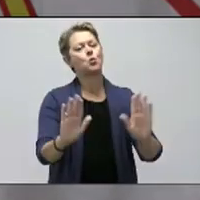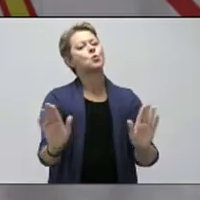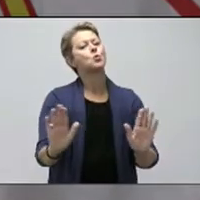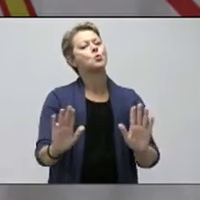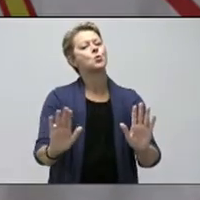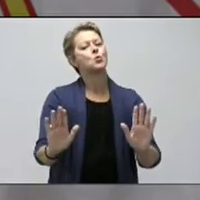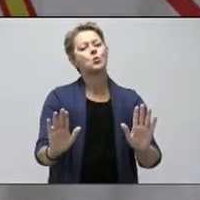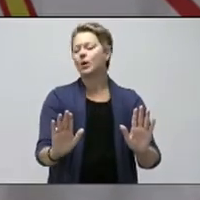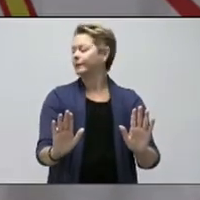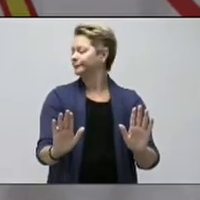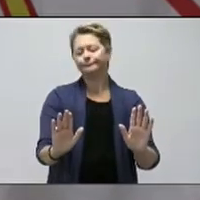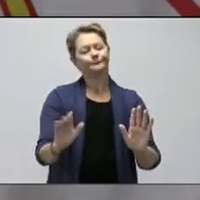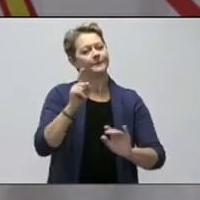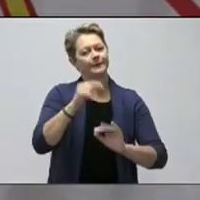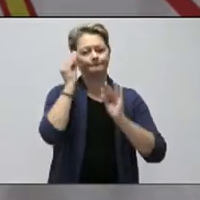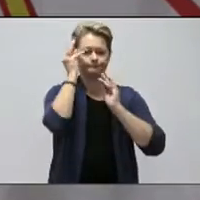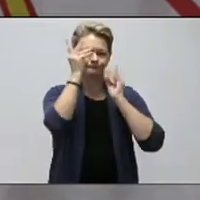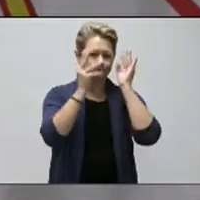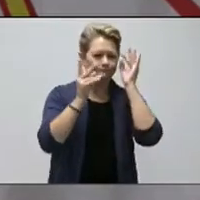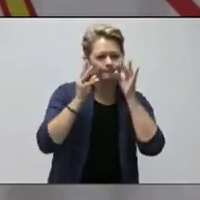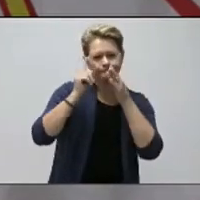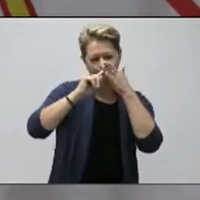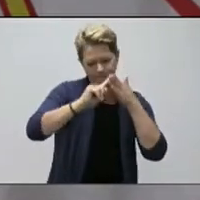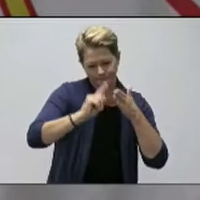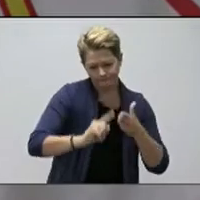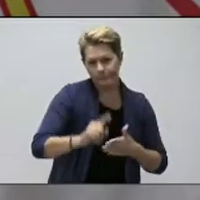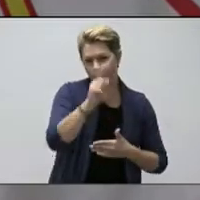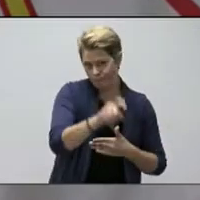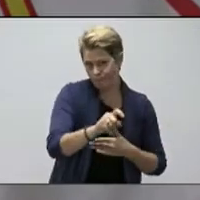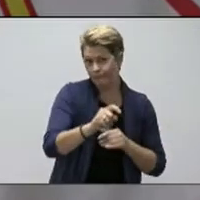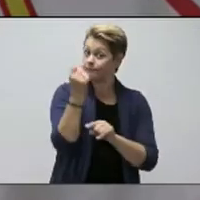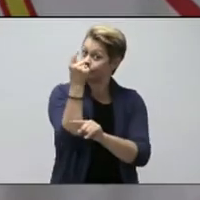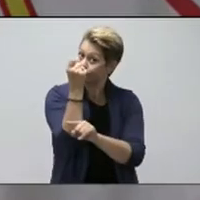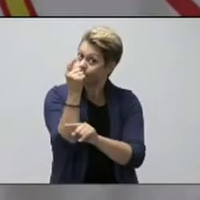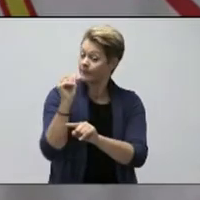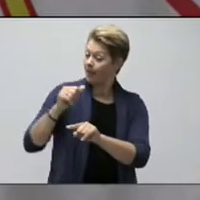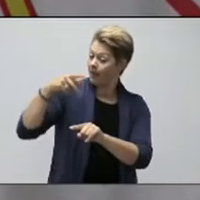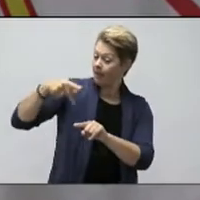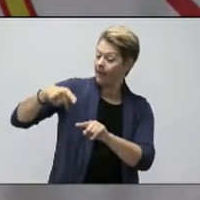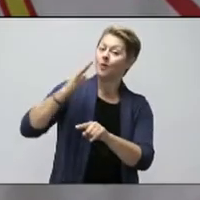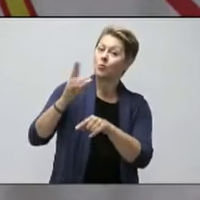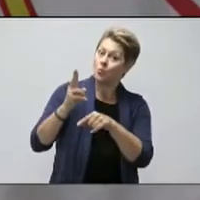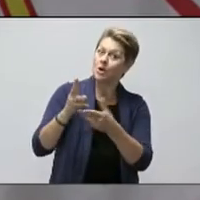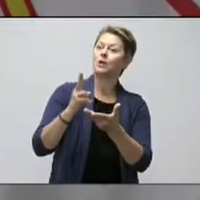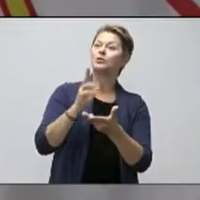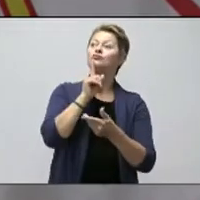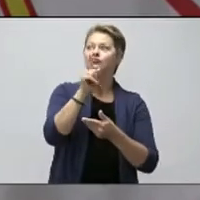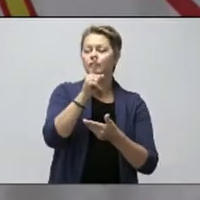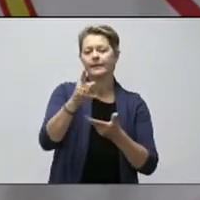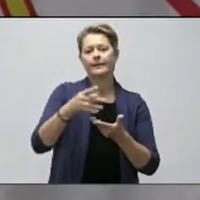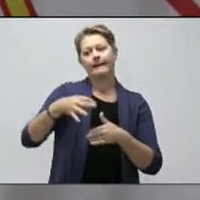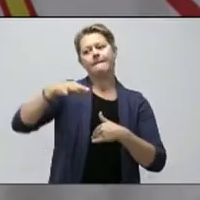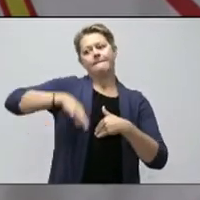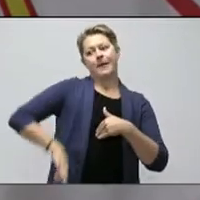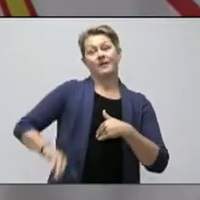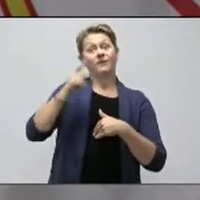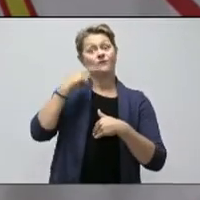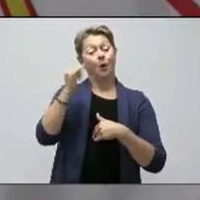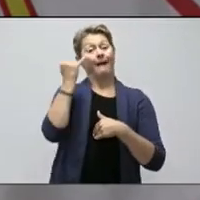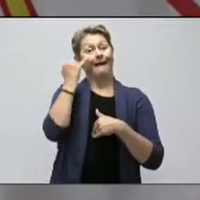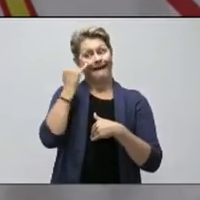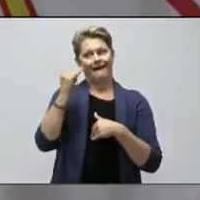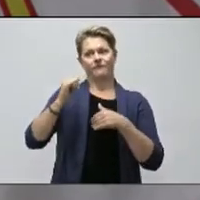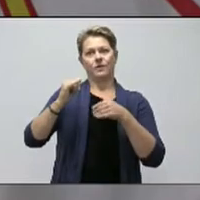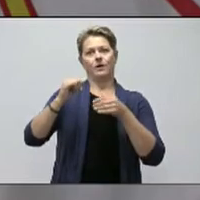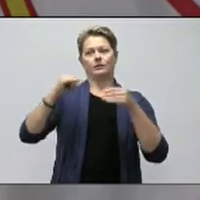you know, make a decision such as that. But this app will be useful in those situations where there are larger crowds gathered